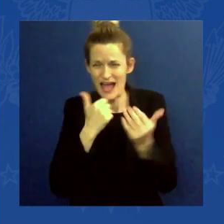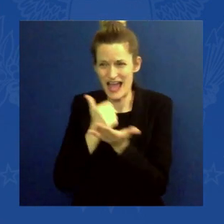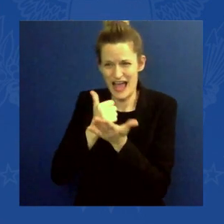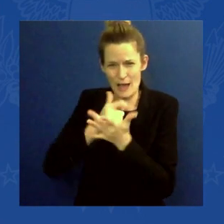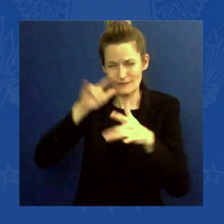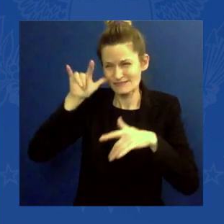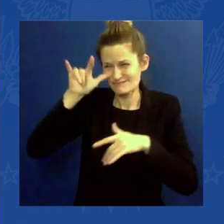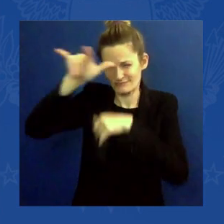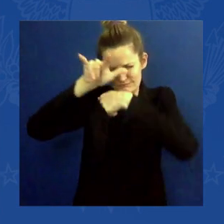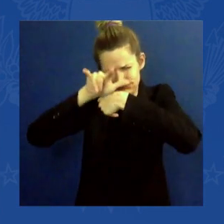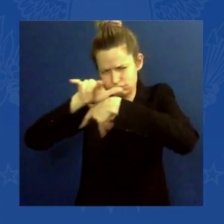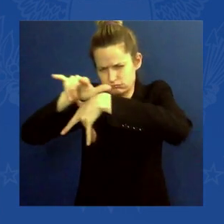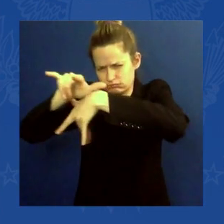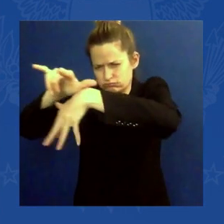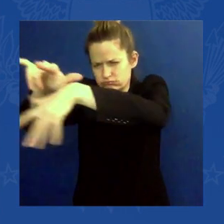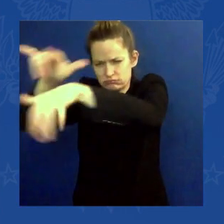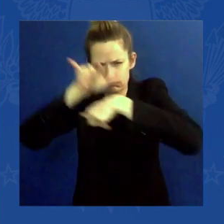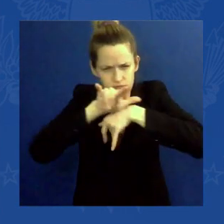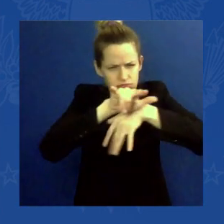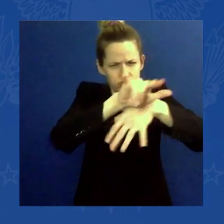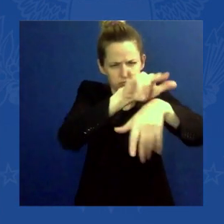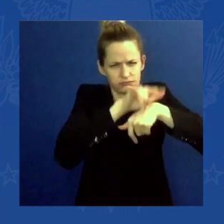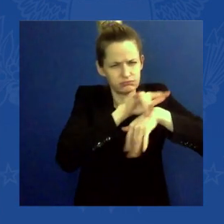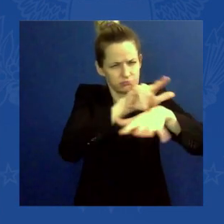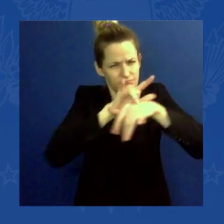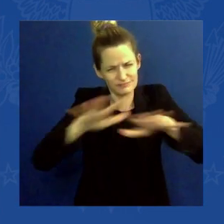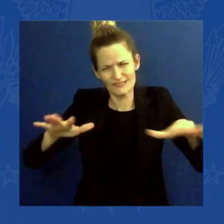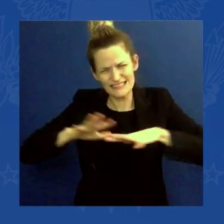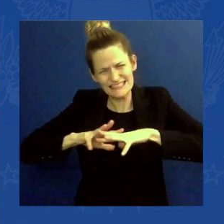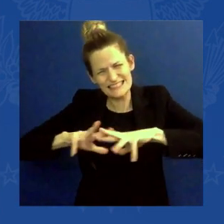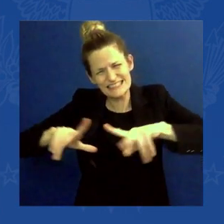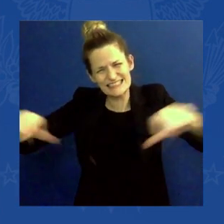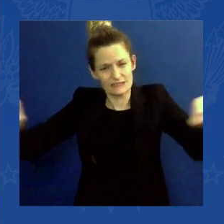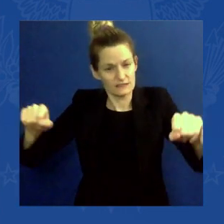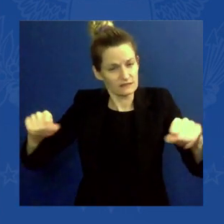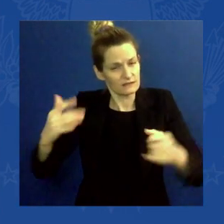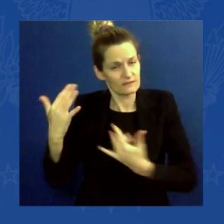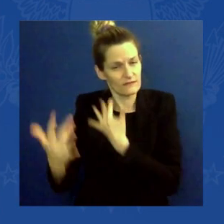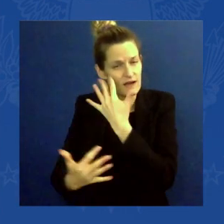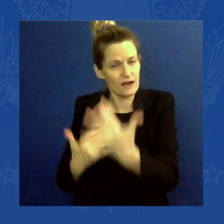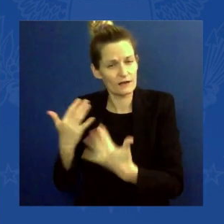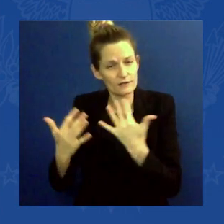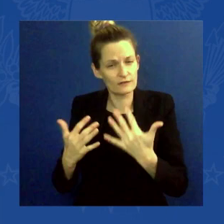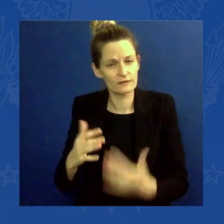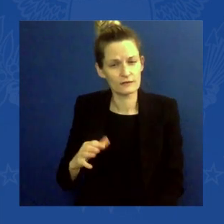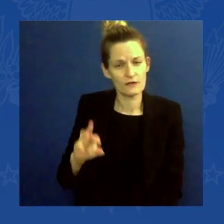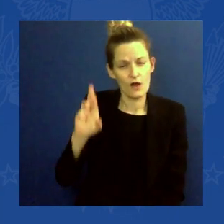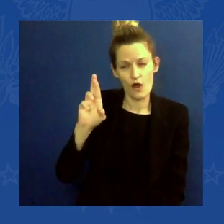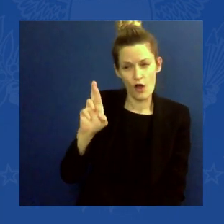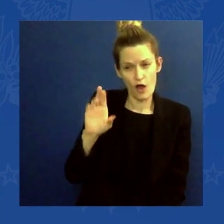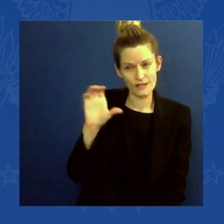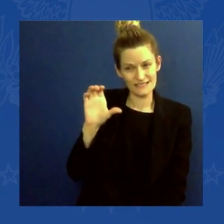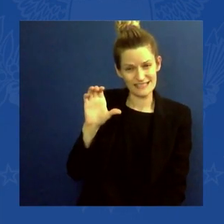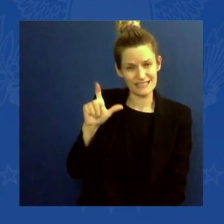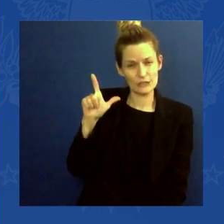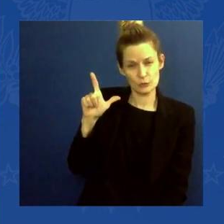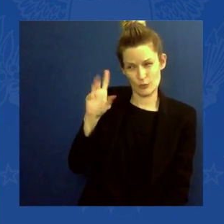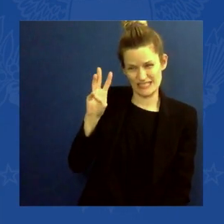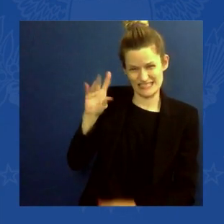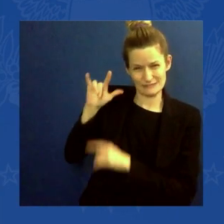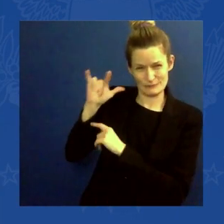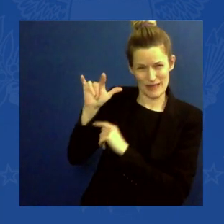suppression, the RC-26 aircraft to provide critical imagery from space.